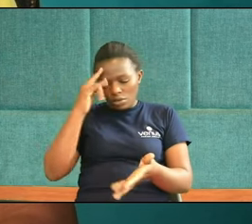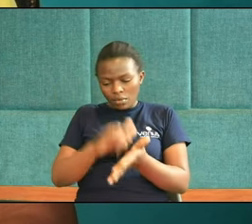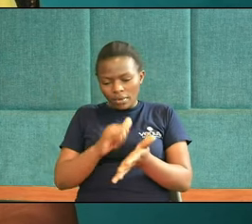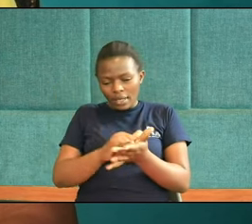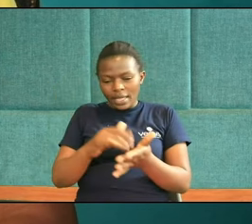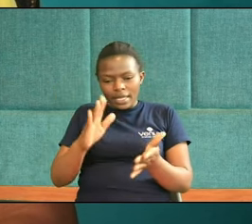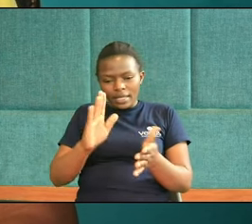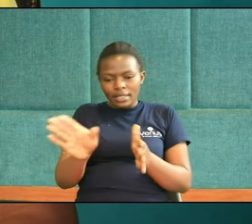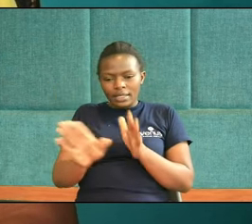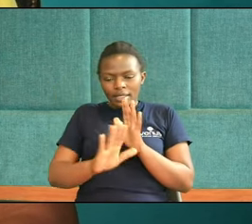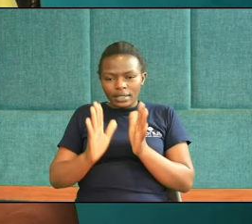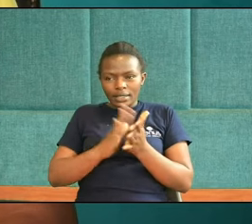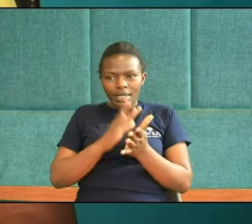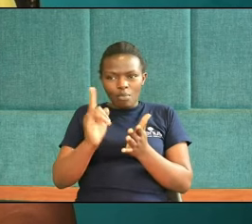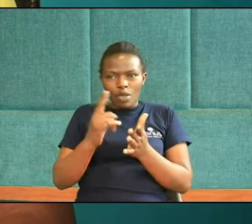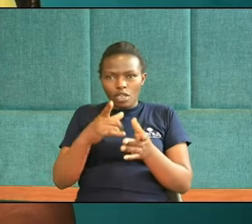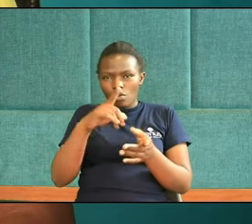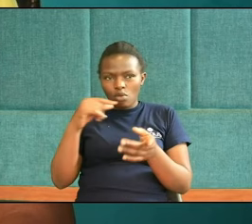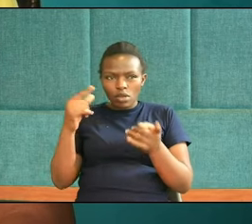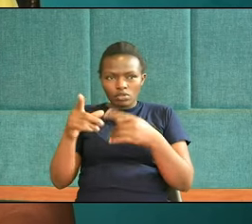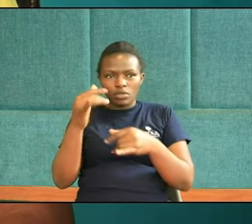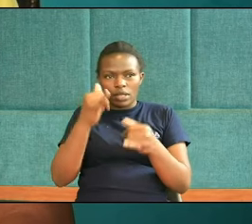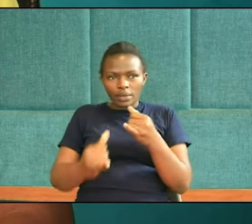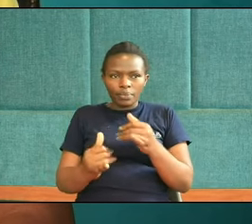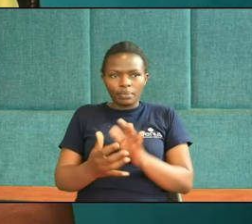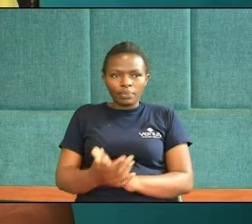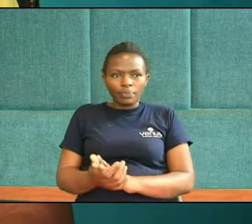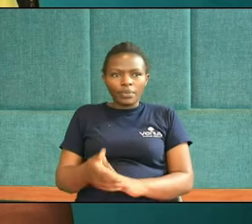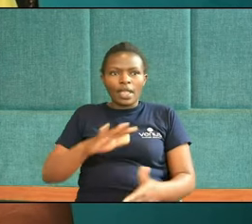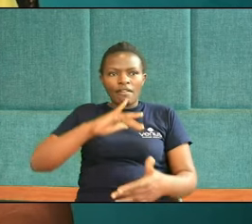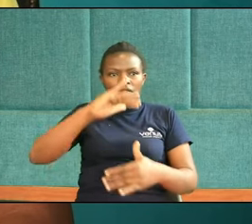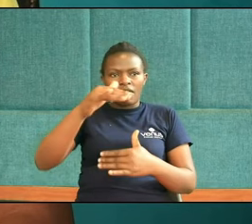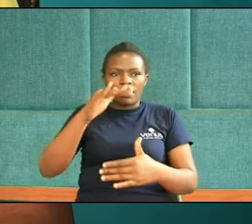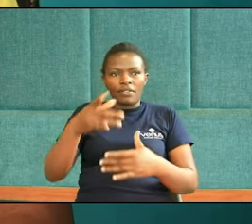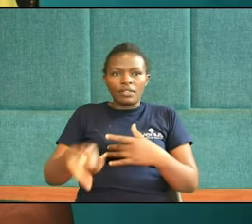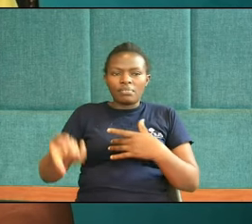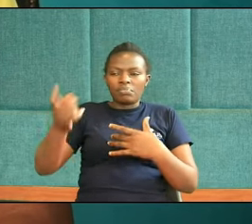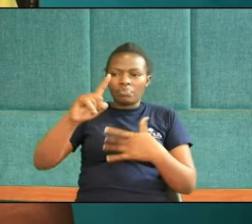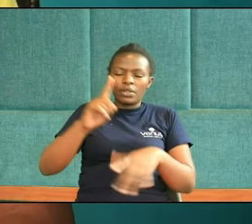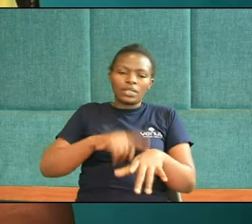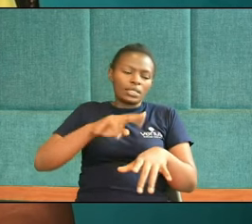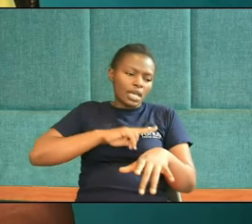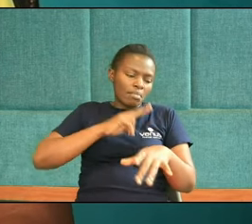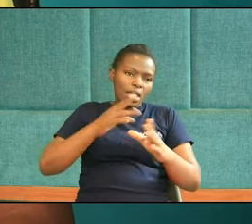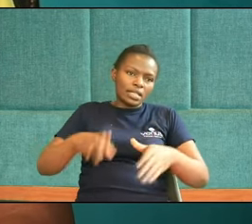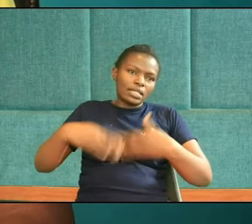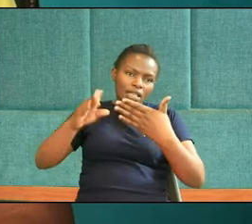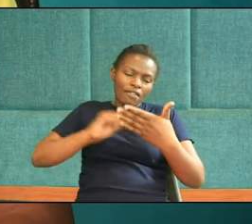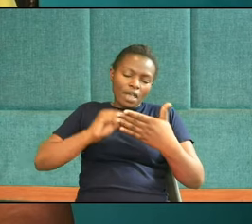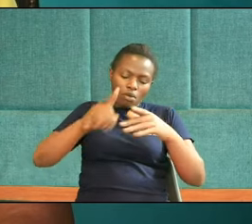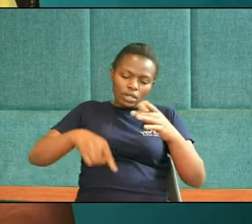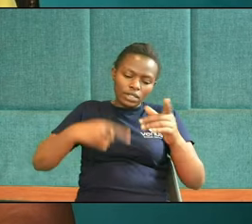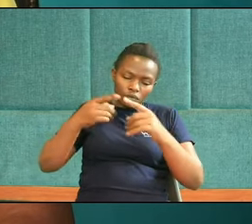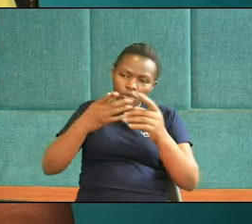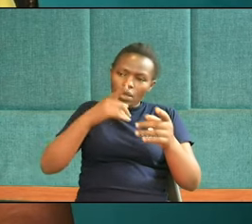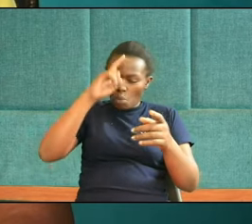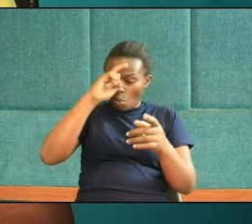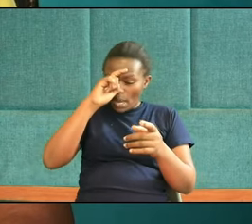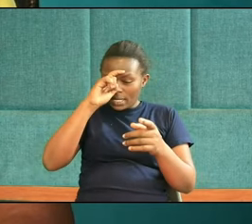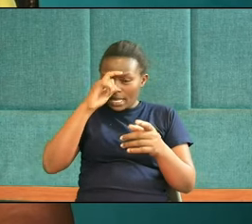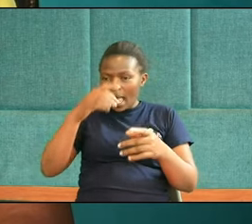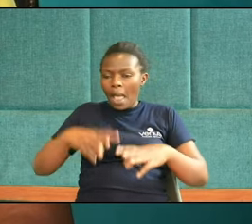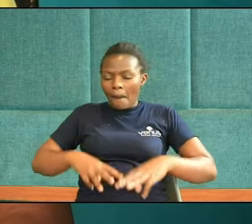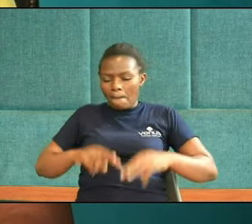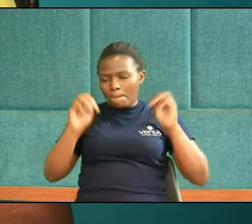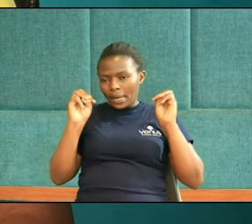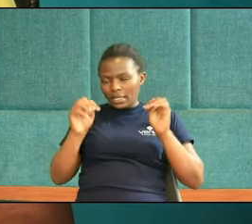I also want to add From the father Insight It says As we commit Ourselves To the wise master So as we